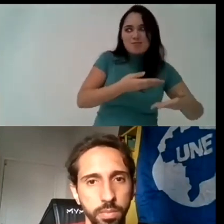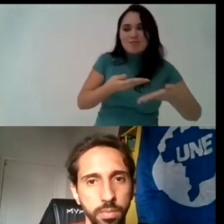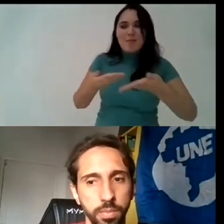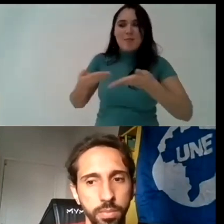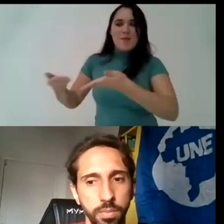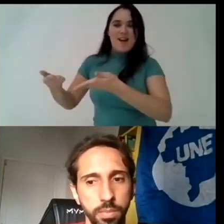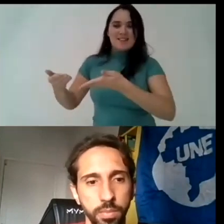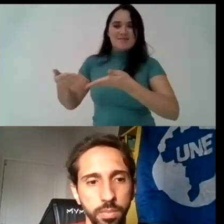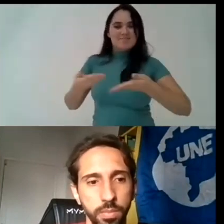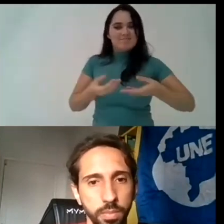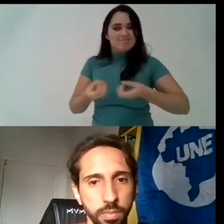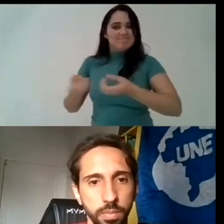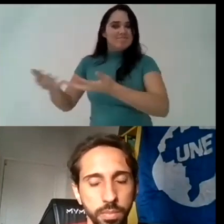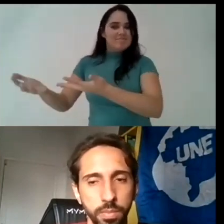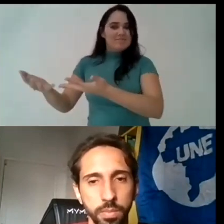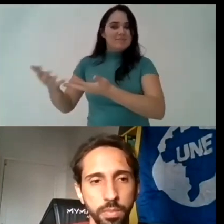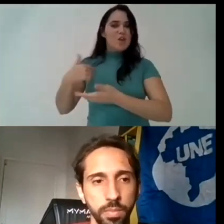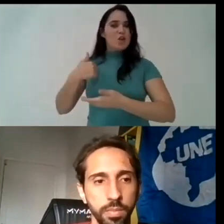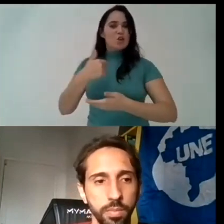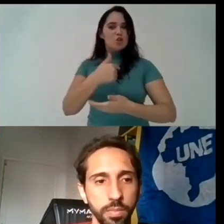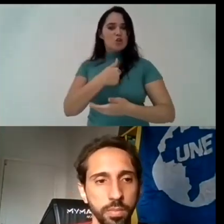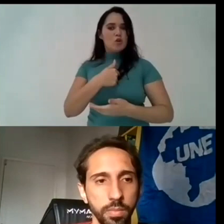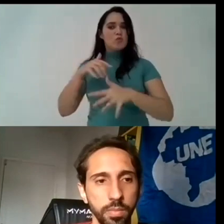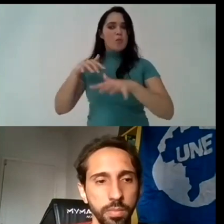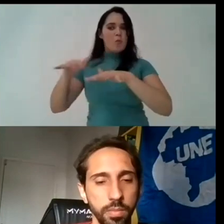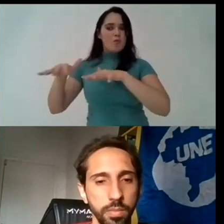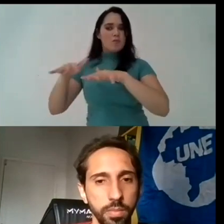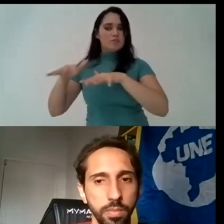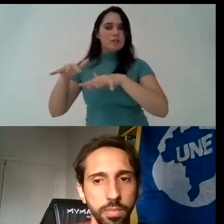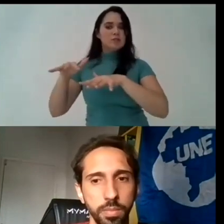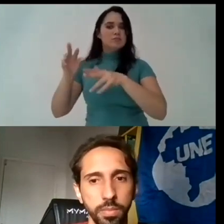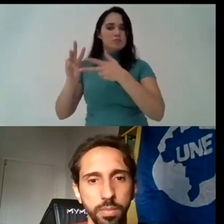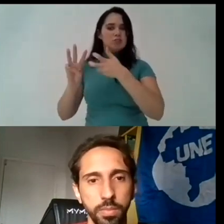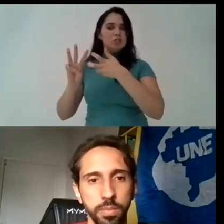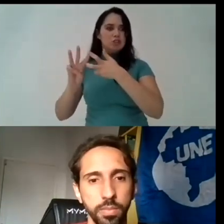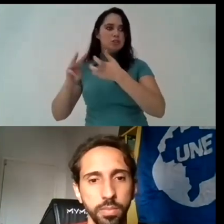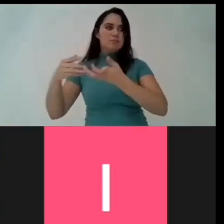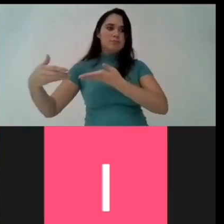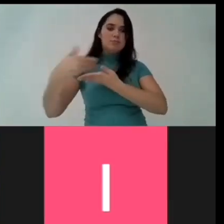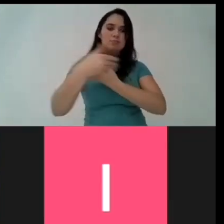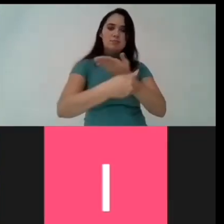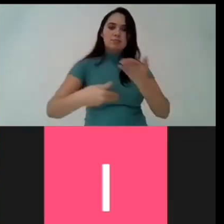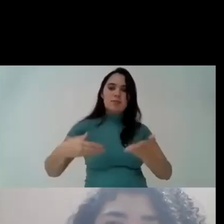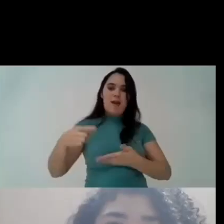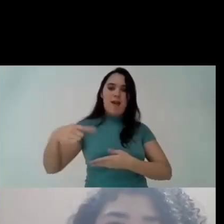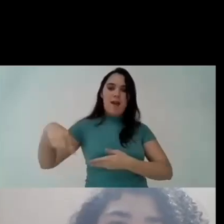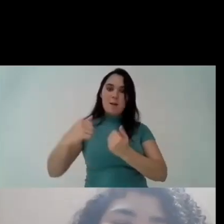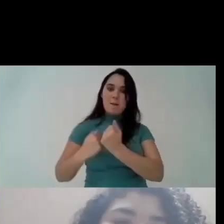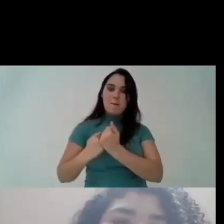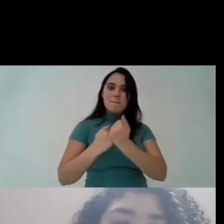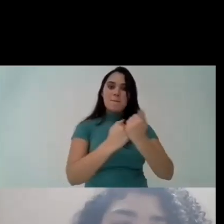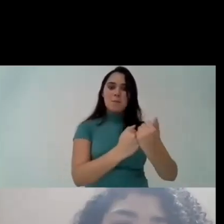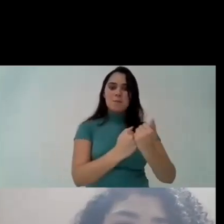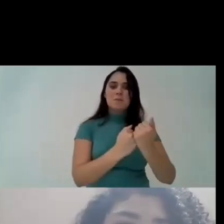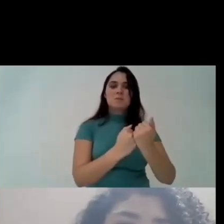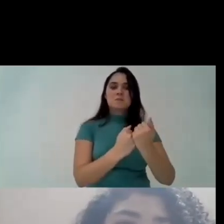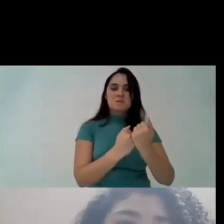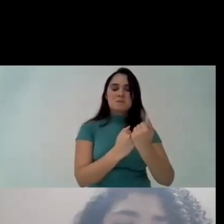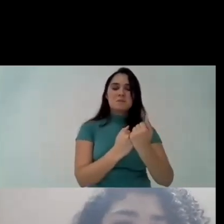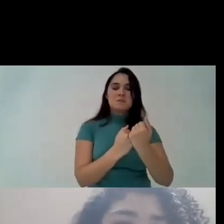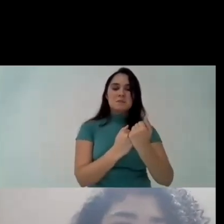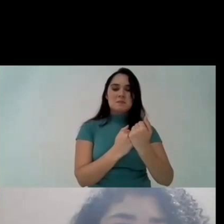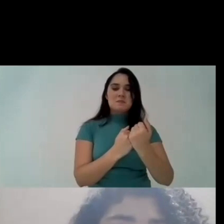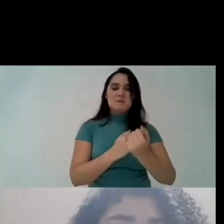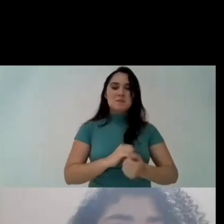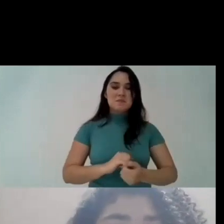acquired via the university and the brazilian indigenous movement support us